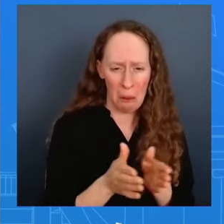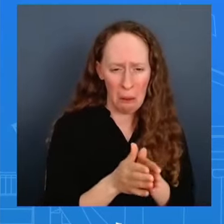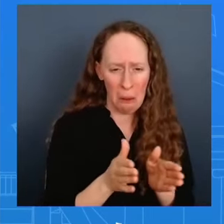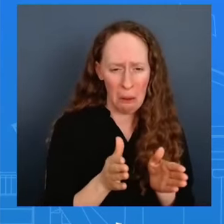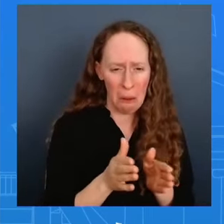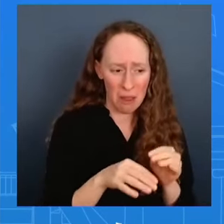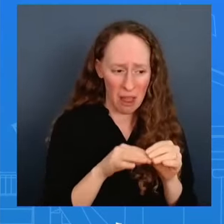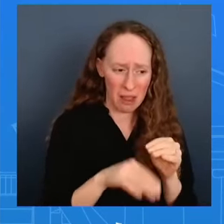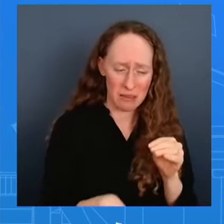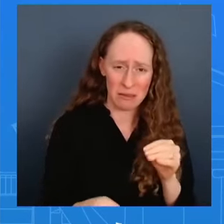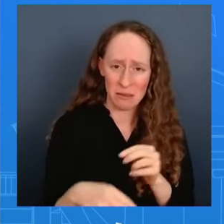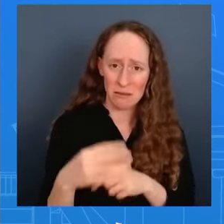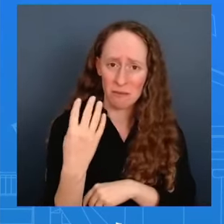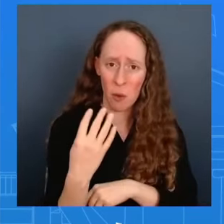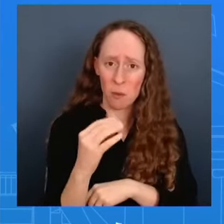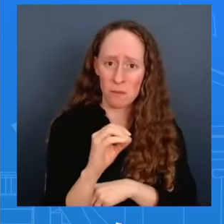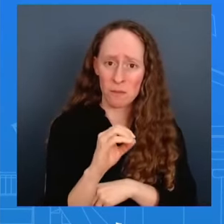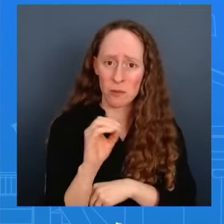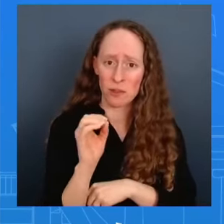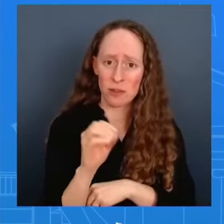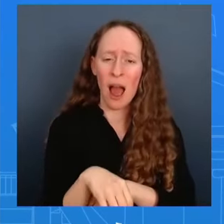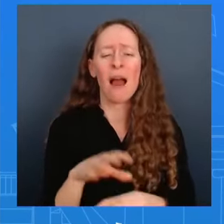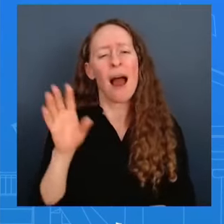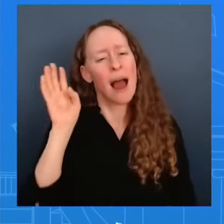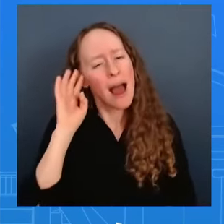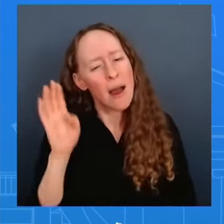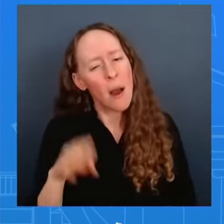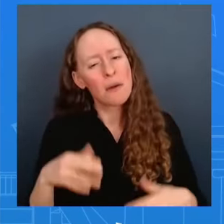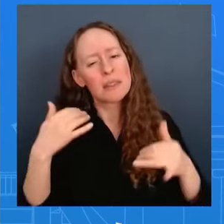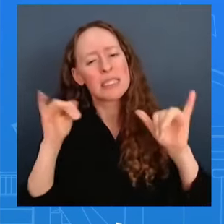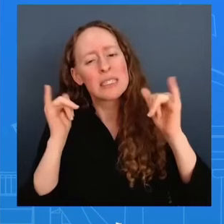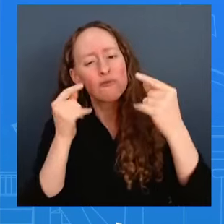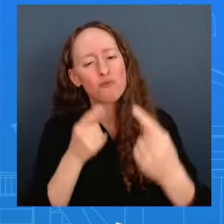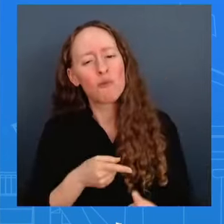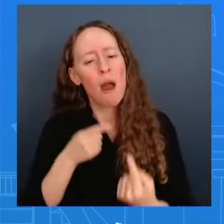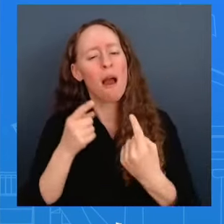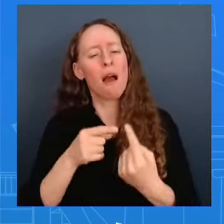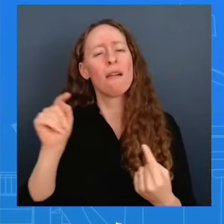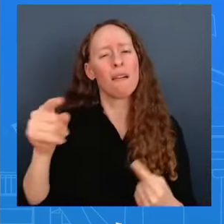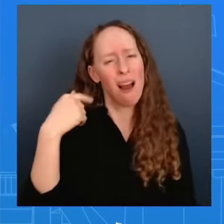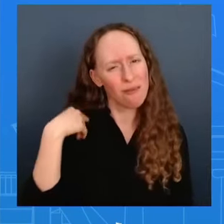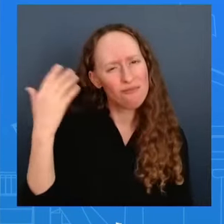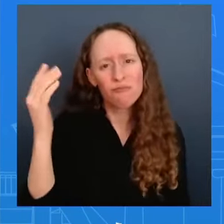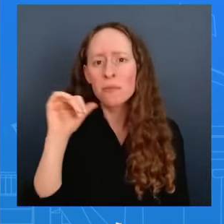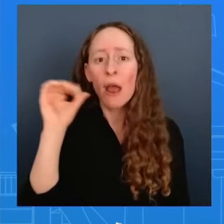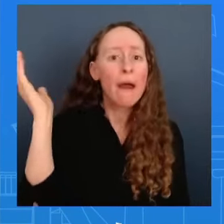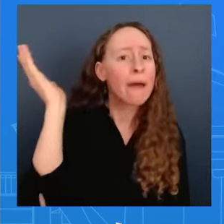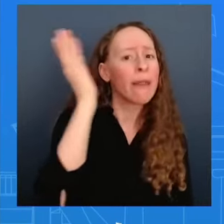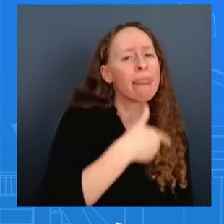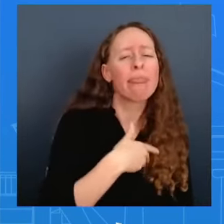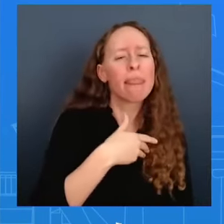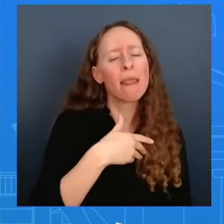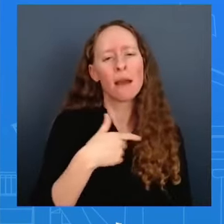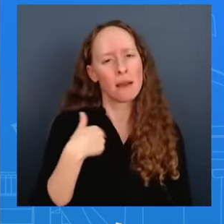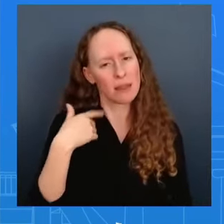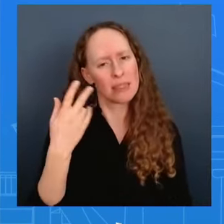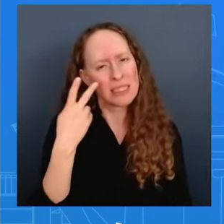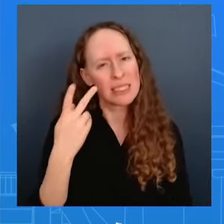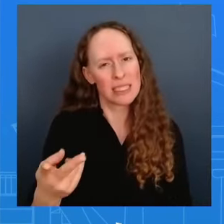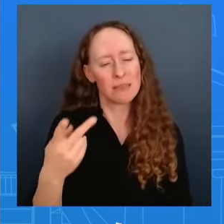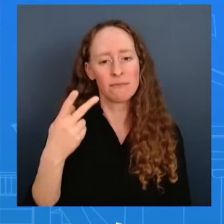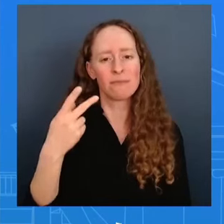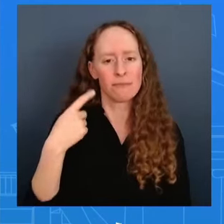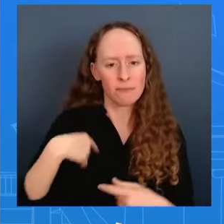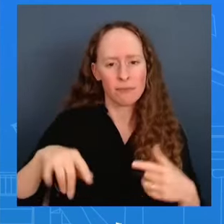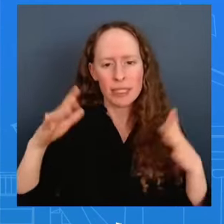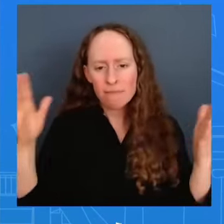to that that's why you hear the president pretty regularly announcing how he is going to lower costs for the american people whether it's big pharma trying